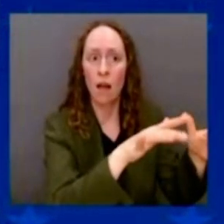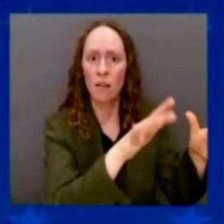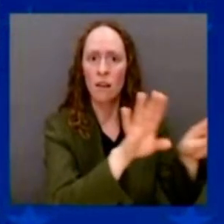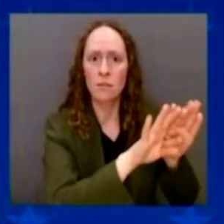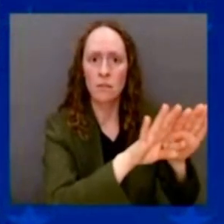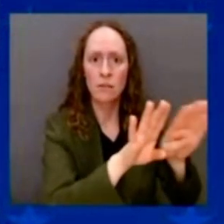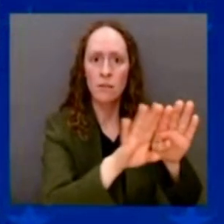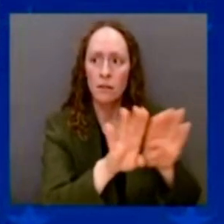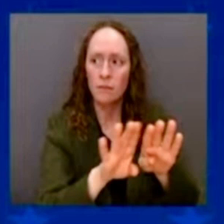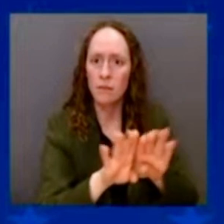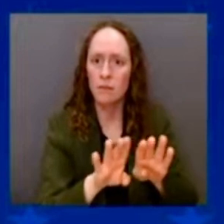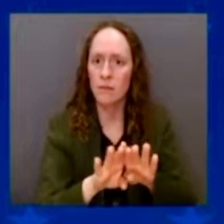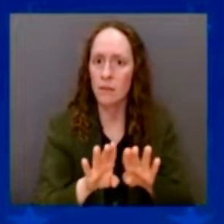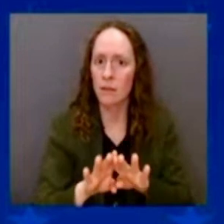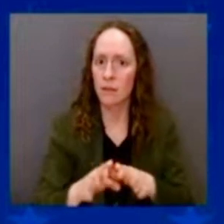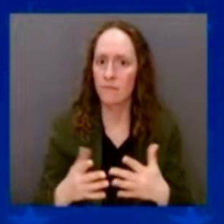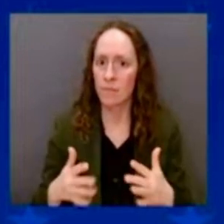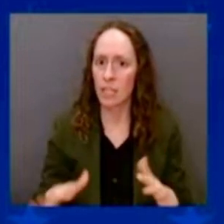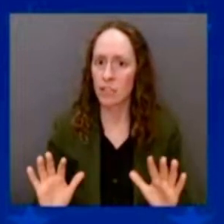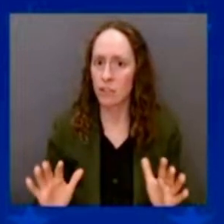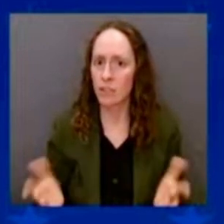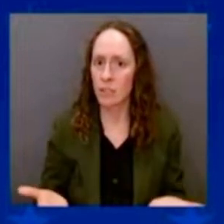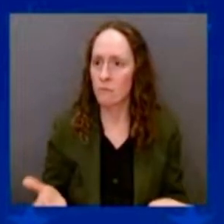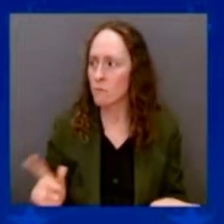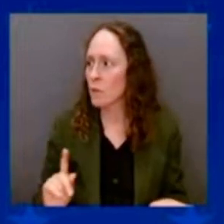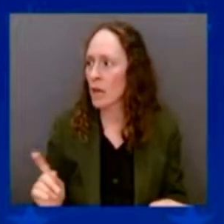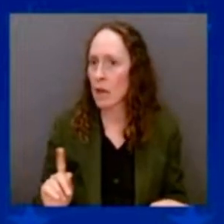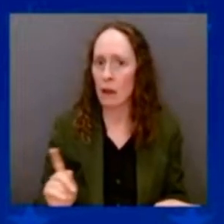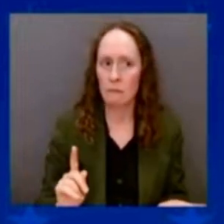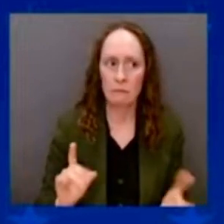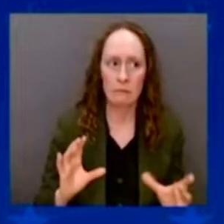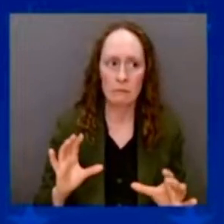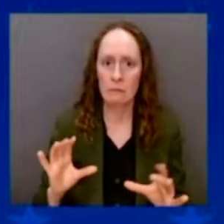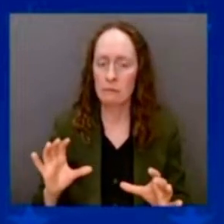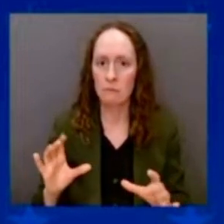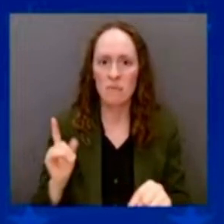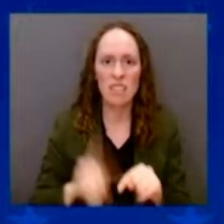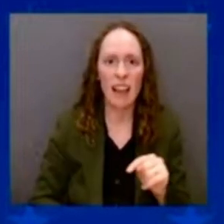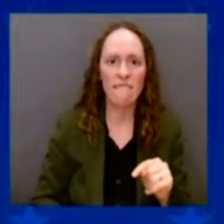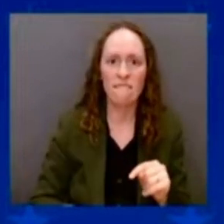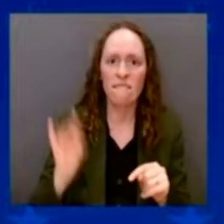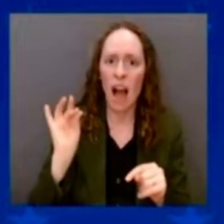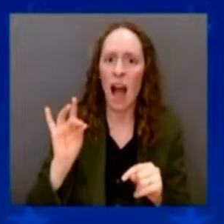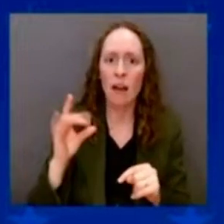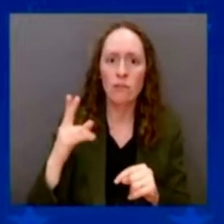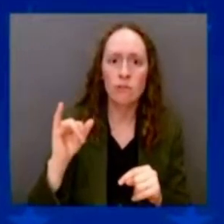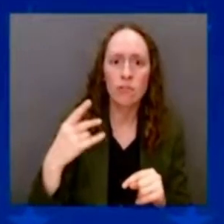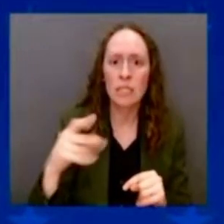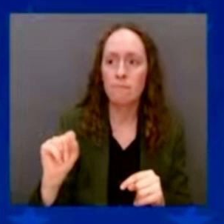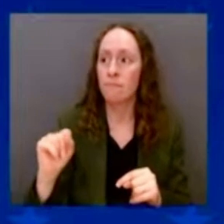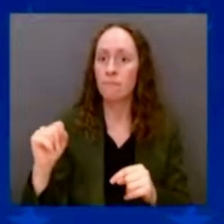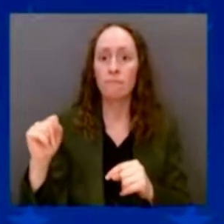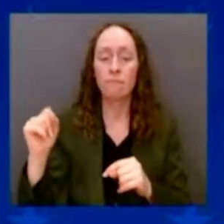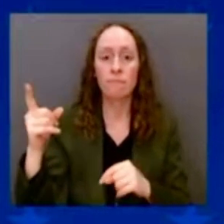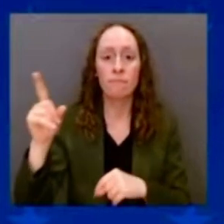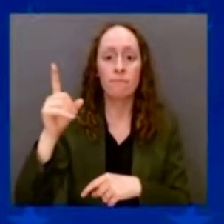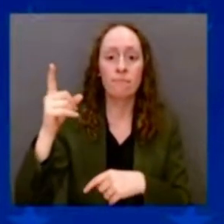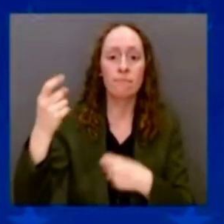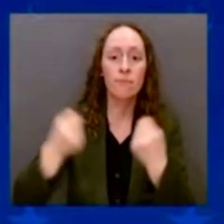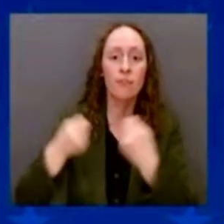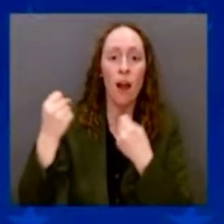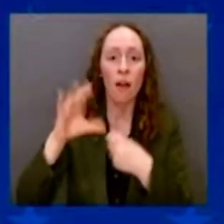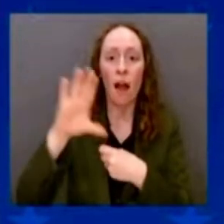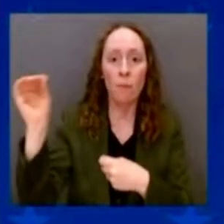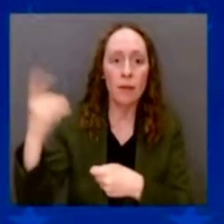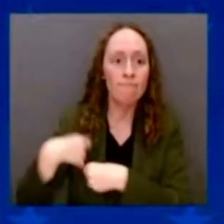You can't make an American automobile without those chips. You can't make a refrigerator without those chips. You can't make a cell phone without those chips, and